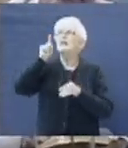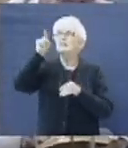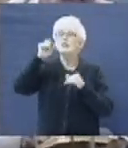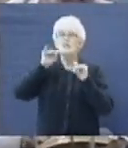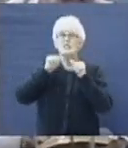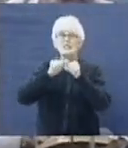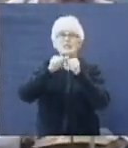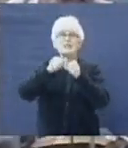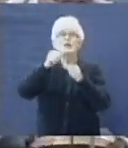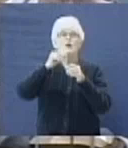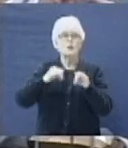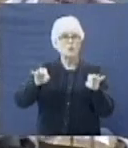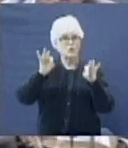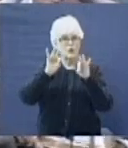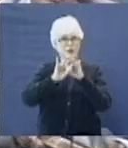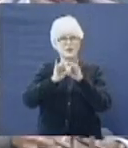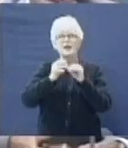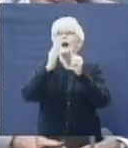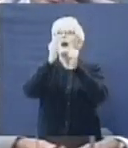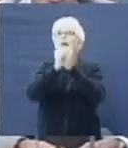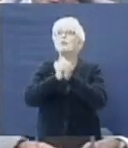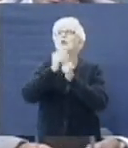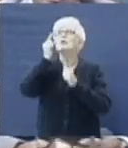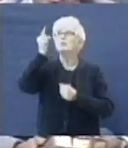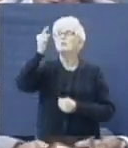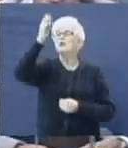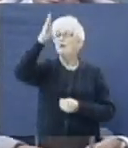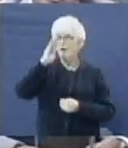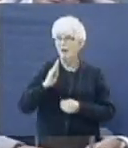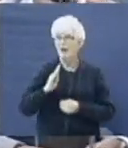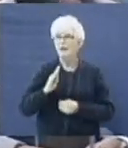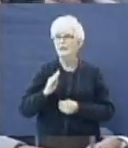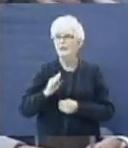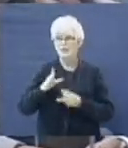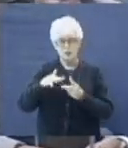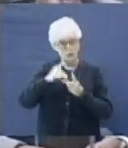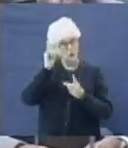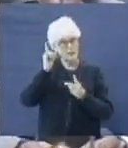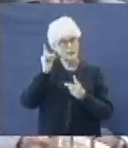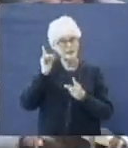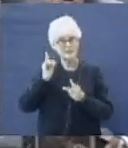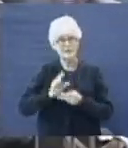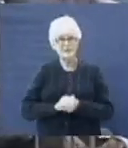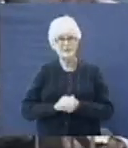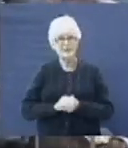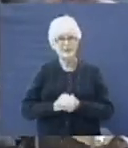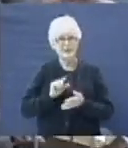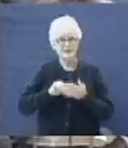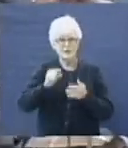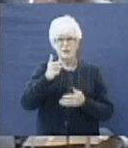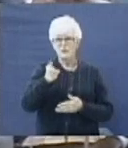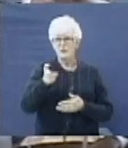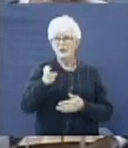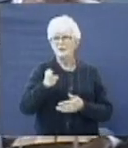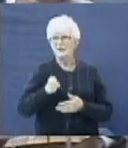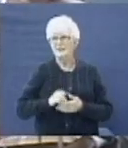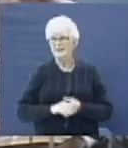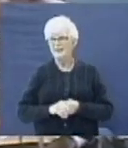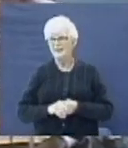worthy. I worship you, God. The choice. Verse 21.